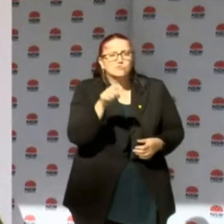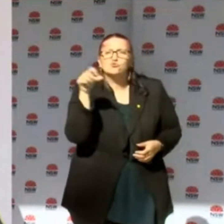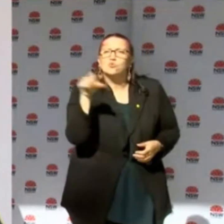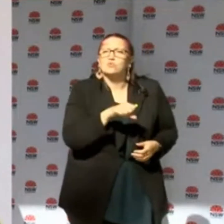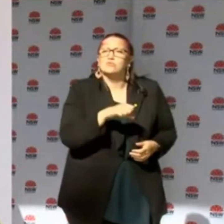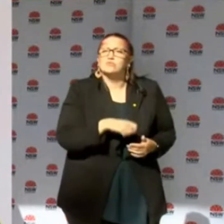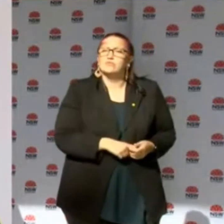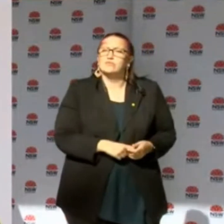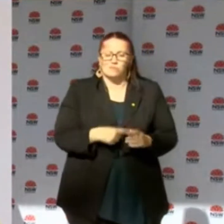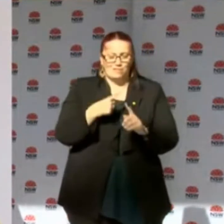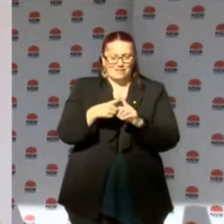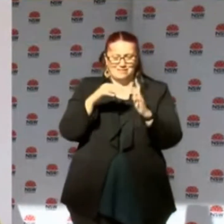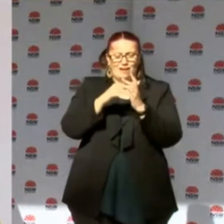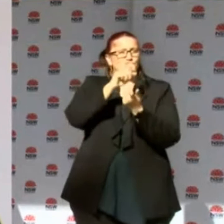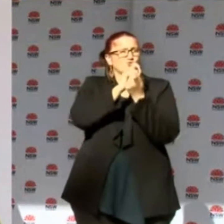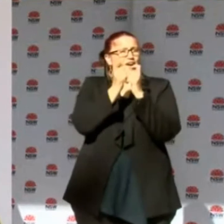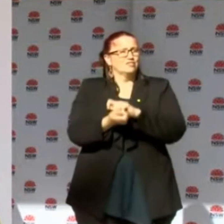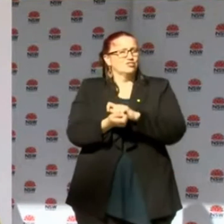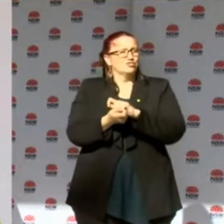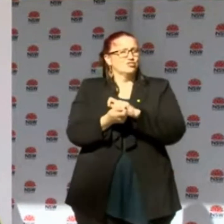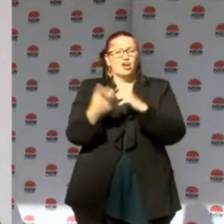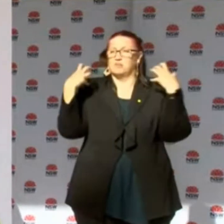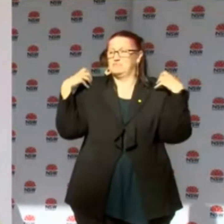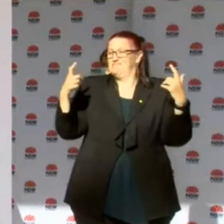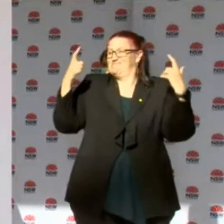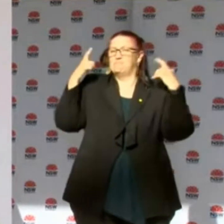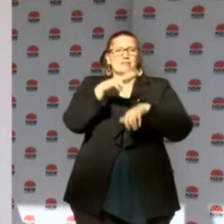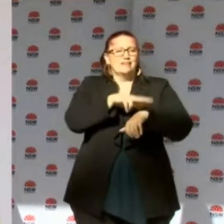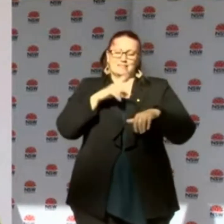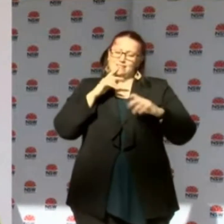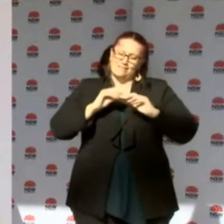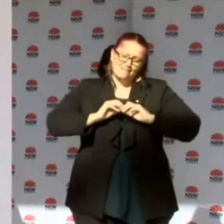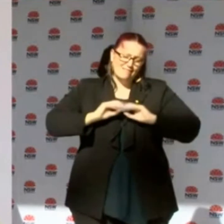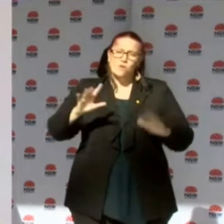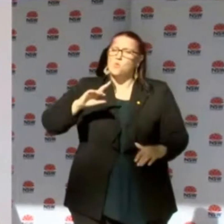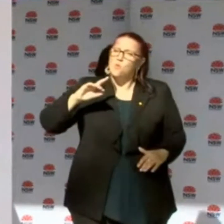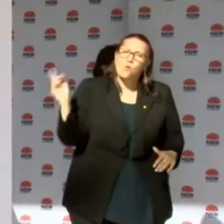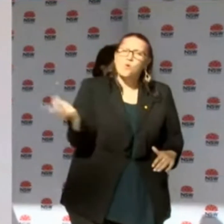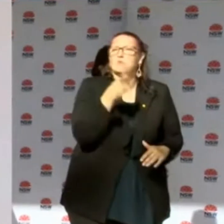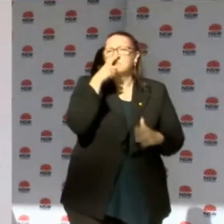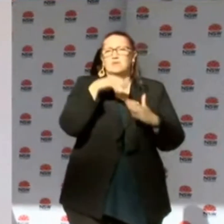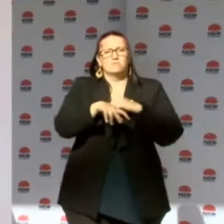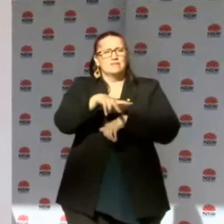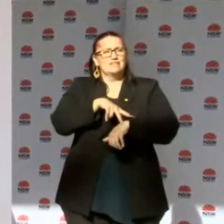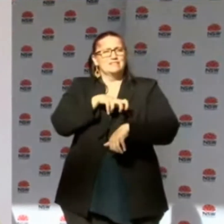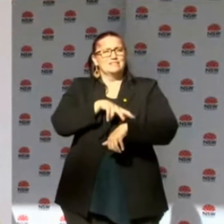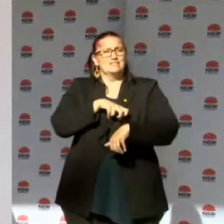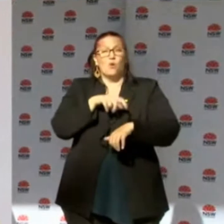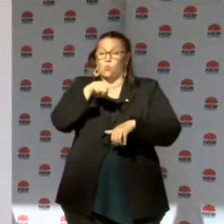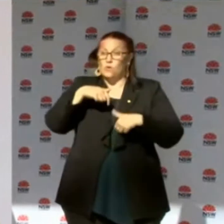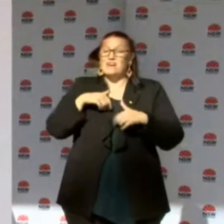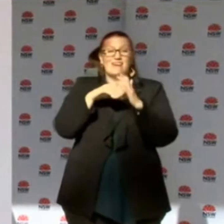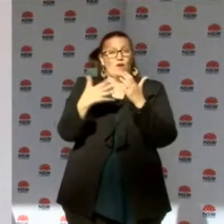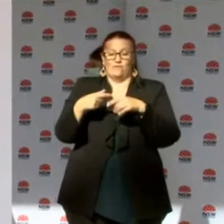We've moved to a new setting. Commissioner Fuller has made it very clear to the New South Wales Police Force that we're moving much further into a